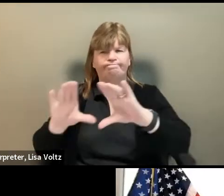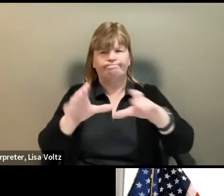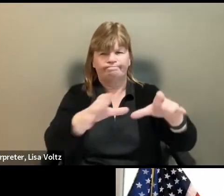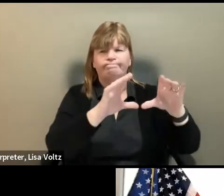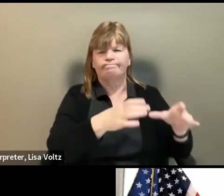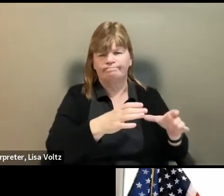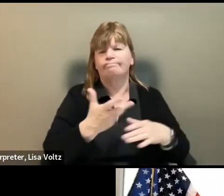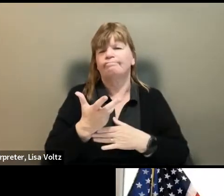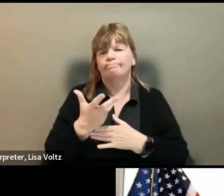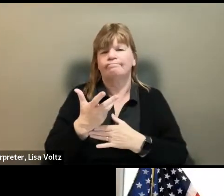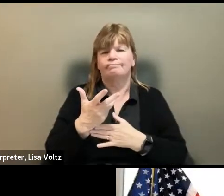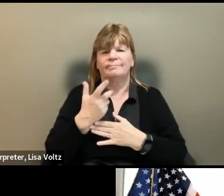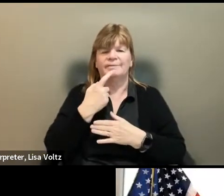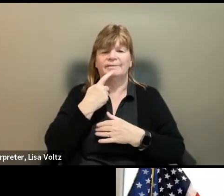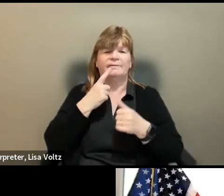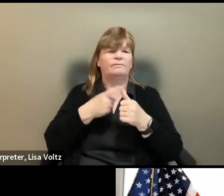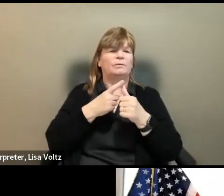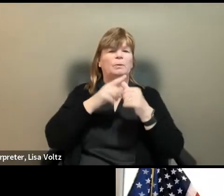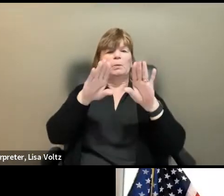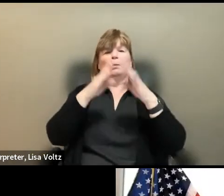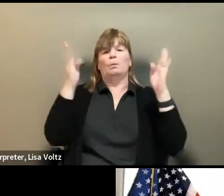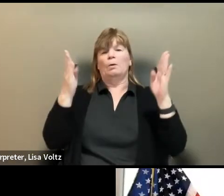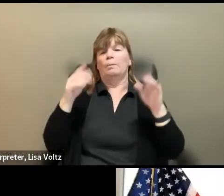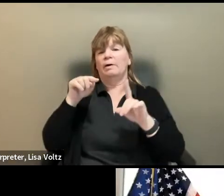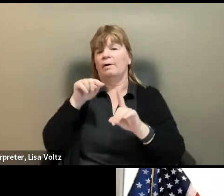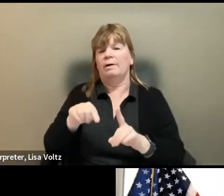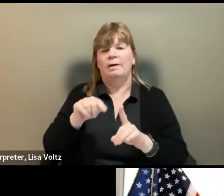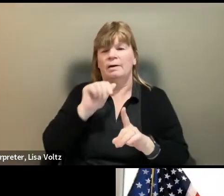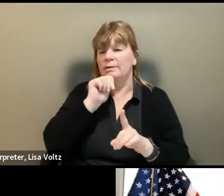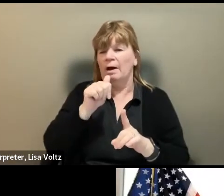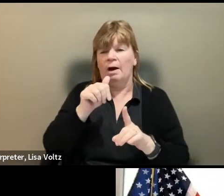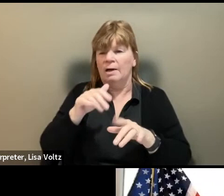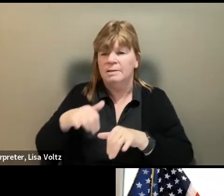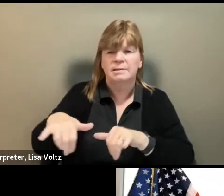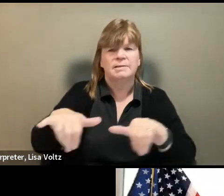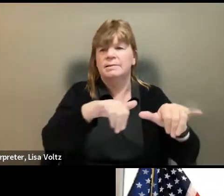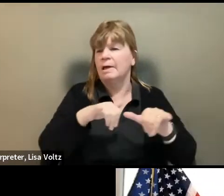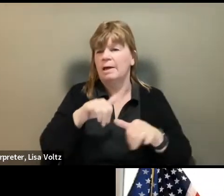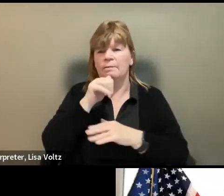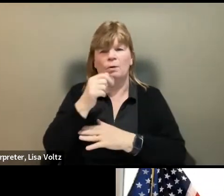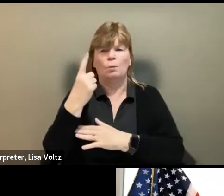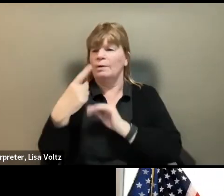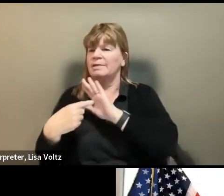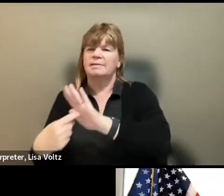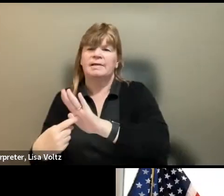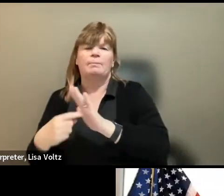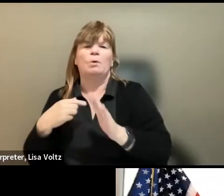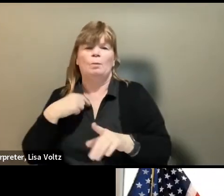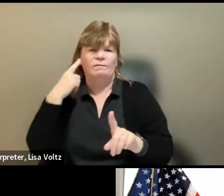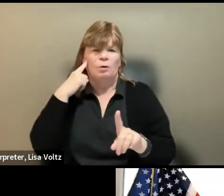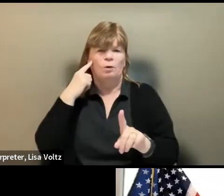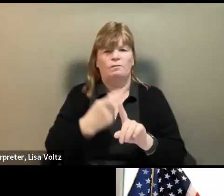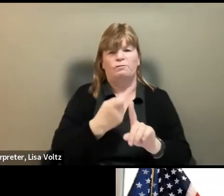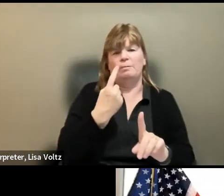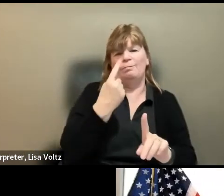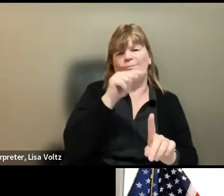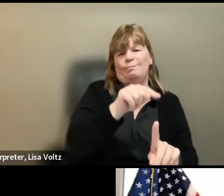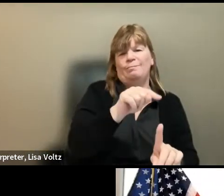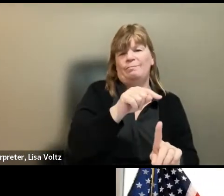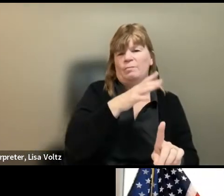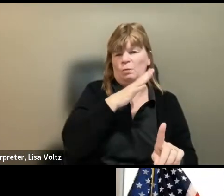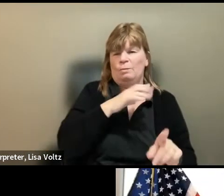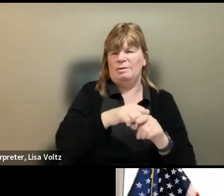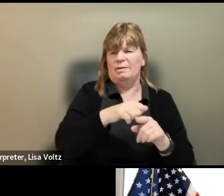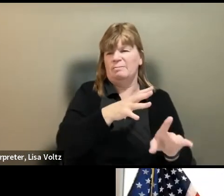As was said in the opening remarks, this is not a monolithic population. And just one example, we heard from our top plan of a woman in a rural